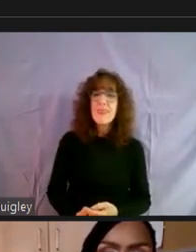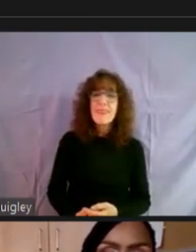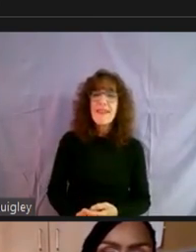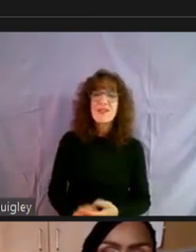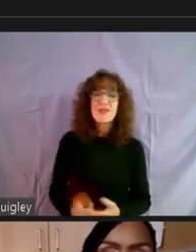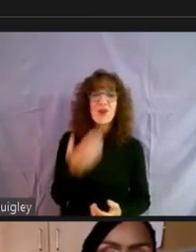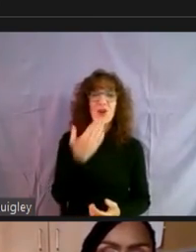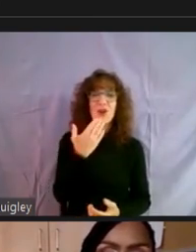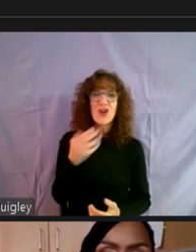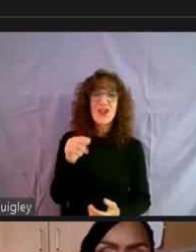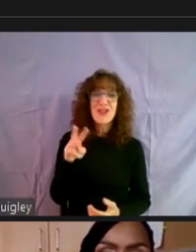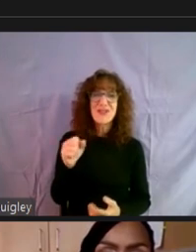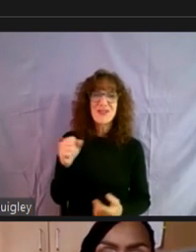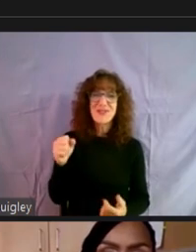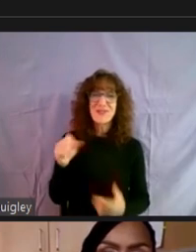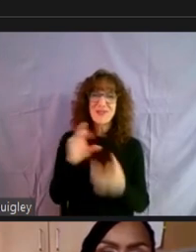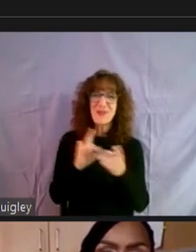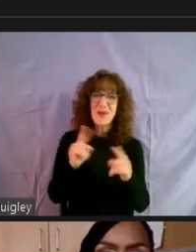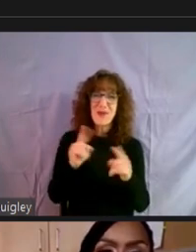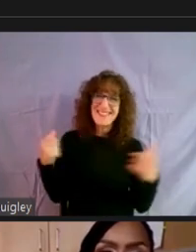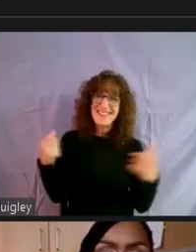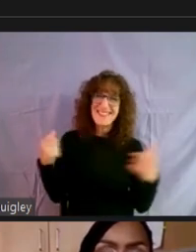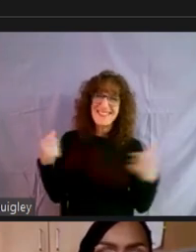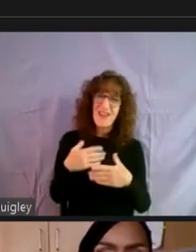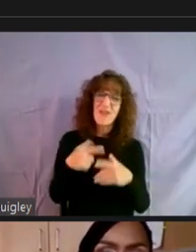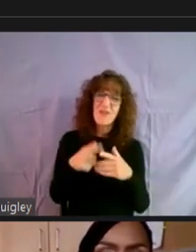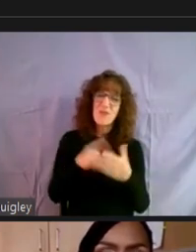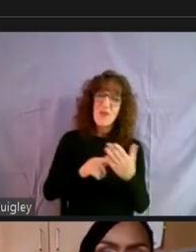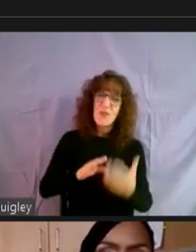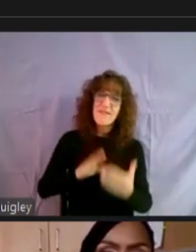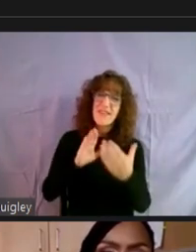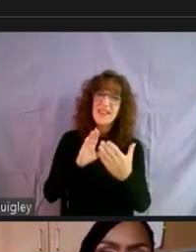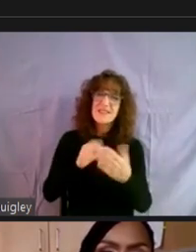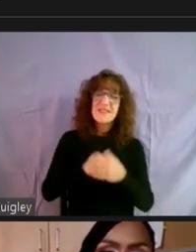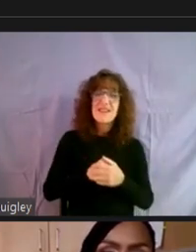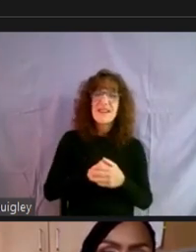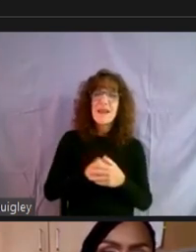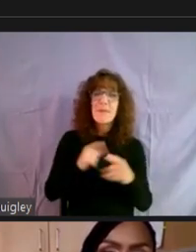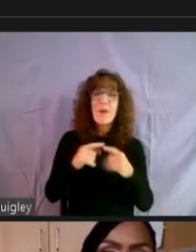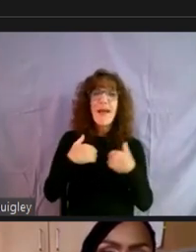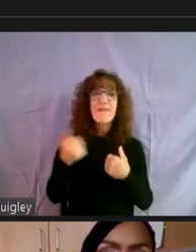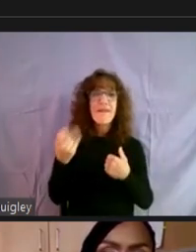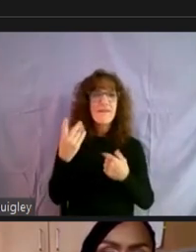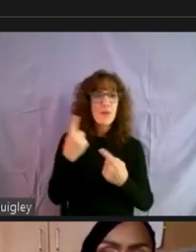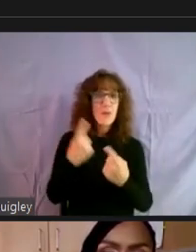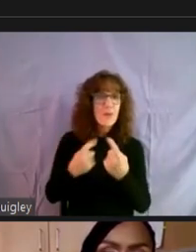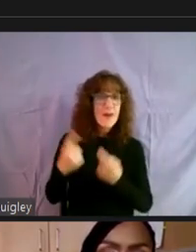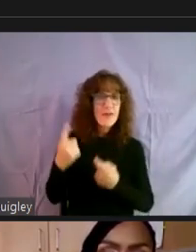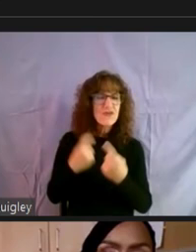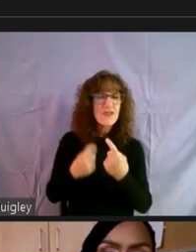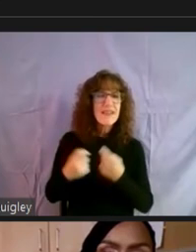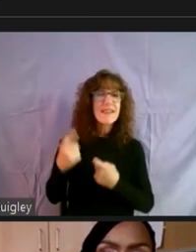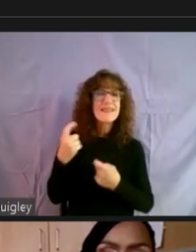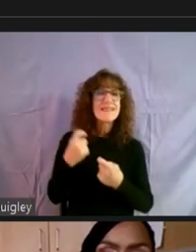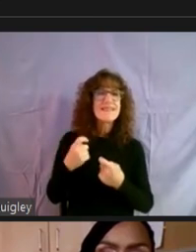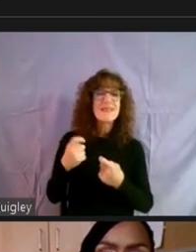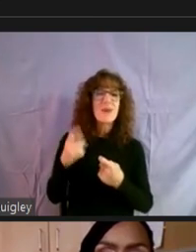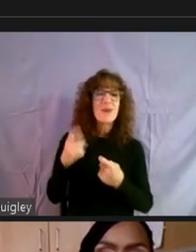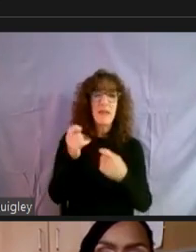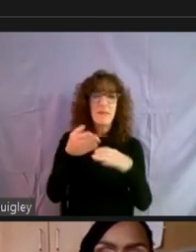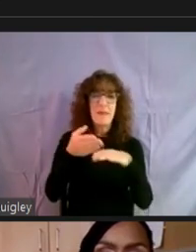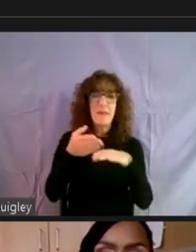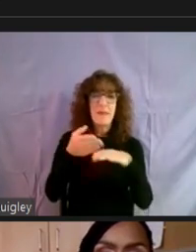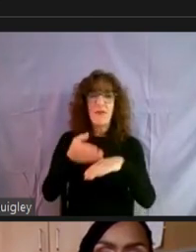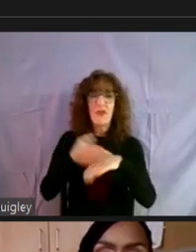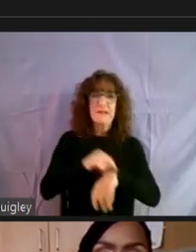news story, but it's scary, uh, with what we're facing, but we've got, we do have a few questions that, uh, and we're going to run over. We